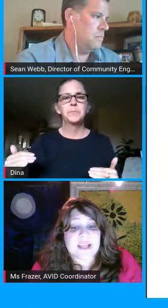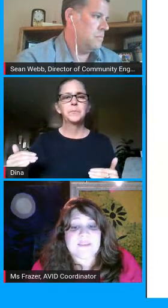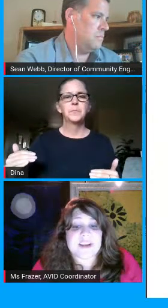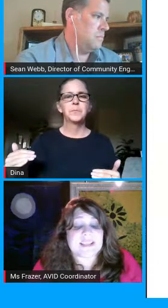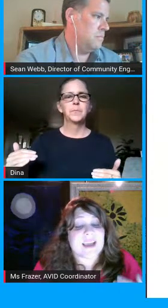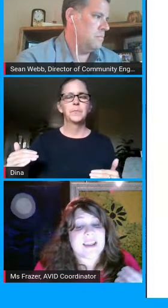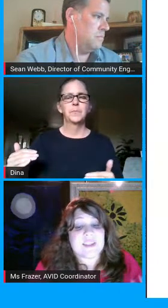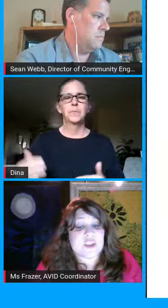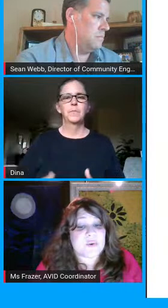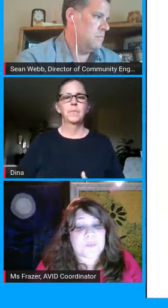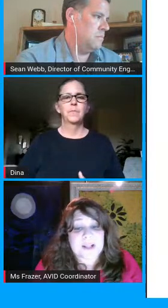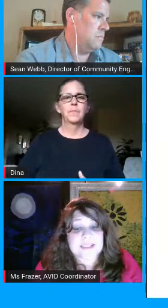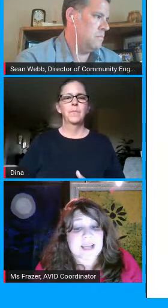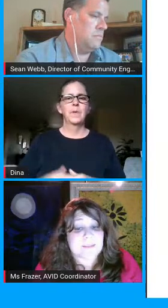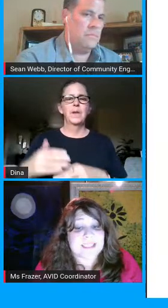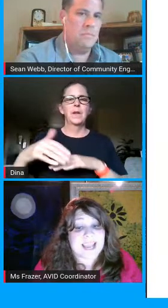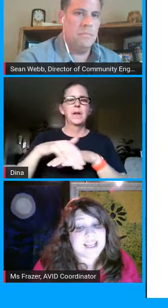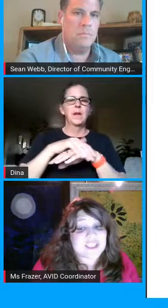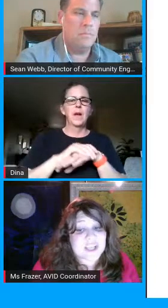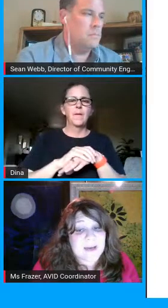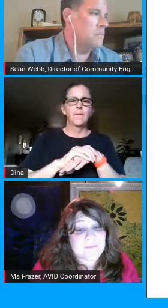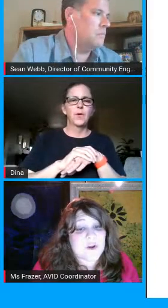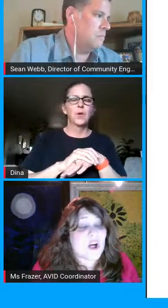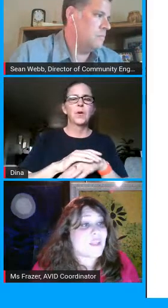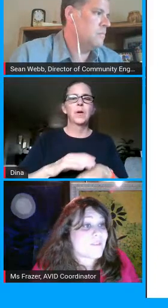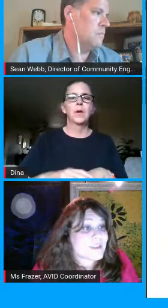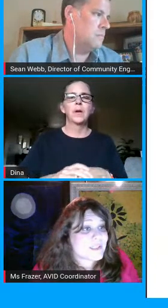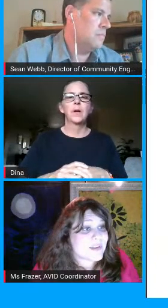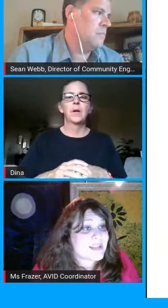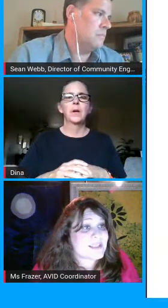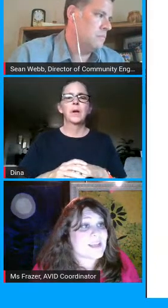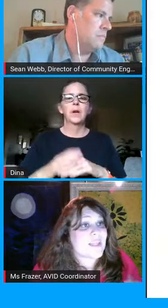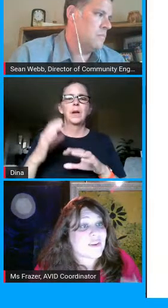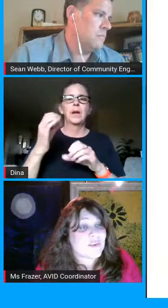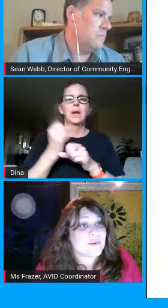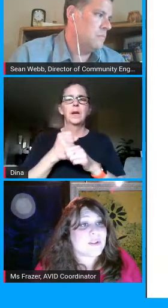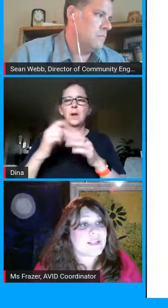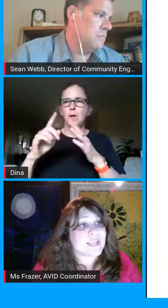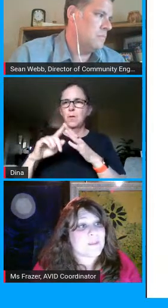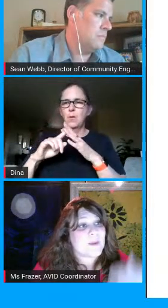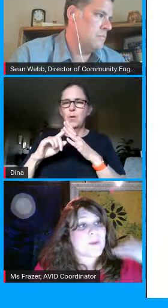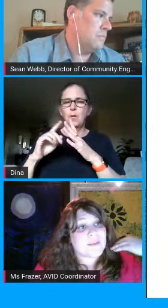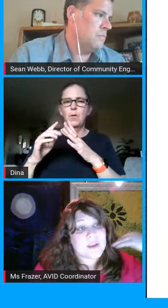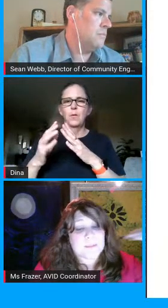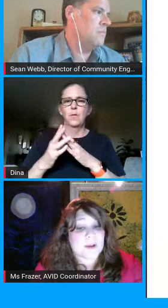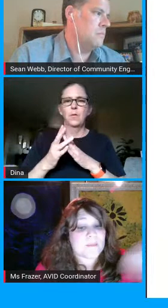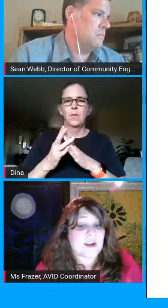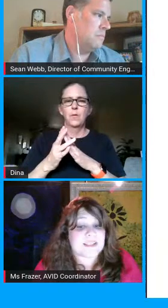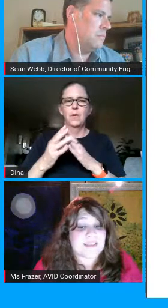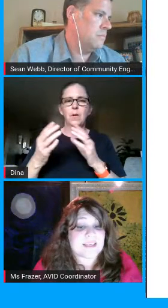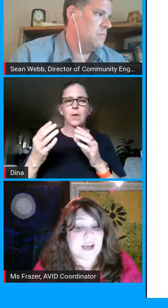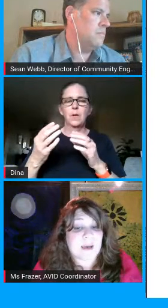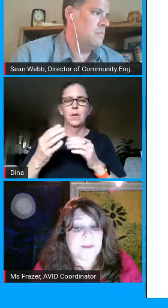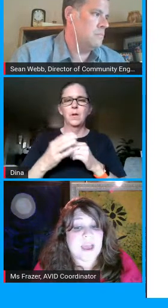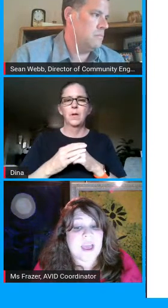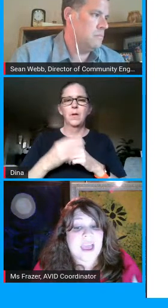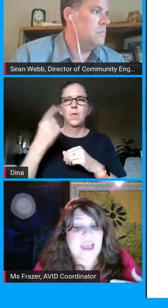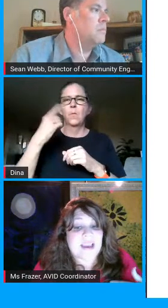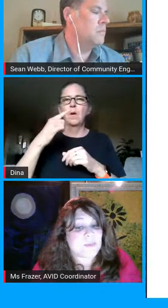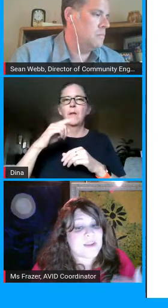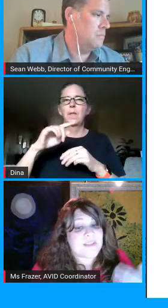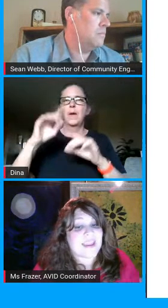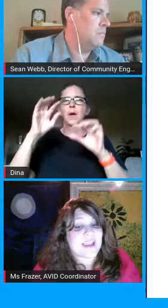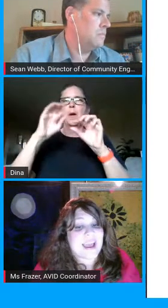guys know clever is kind of the new one-stop sign-in shop for all of your students it's on their google it's going to be one of their bookmarks at the top